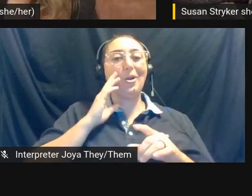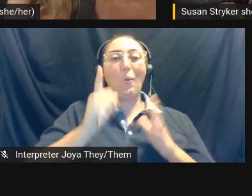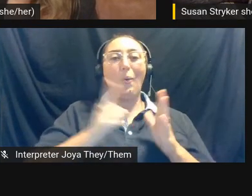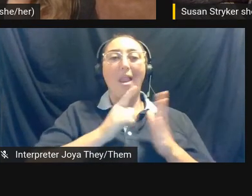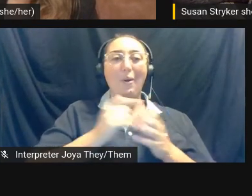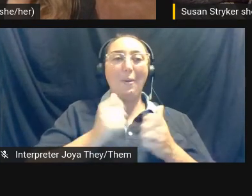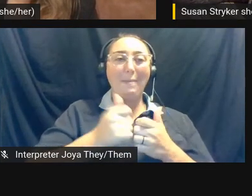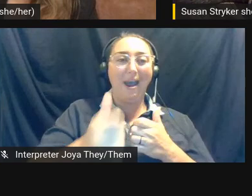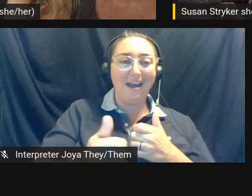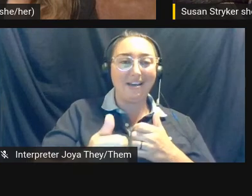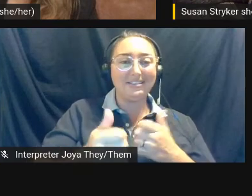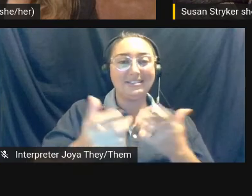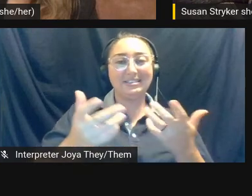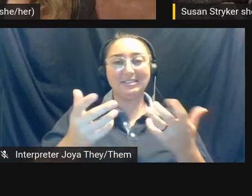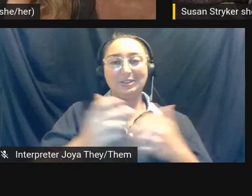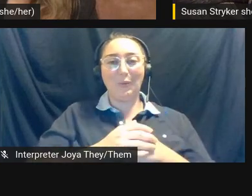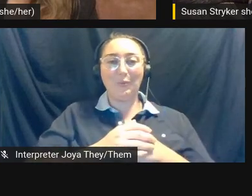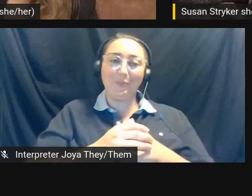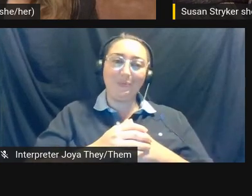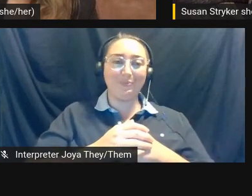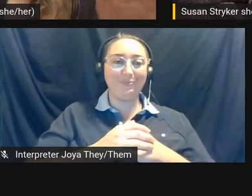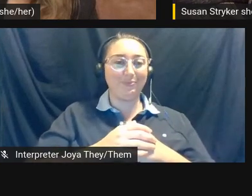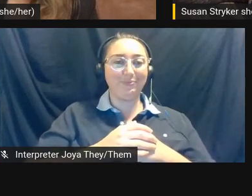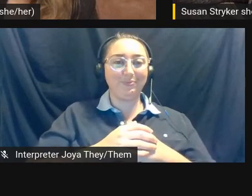mark. Um, so.